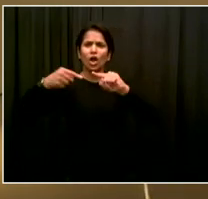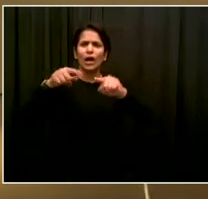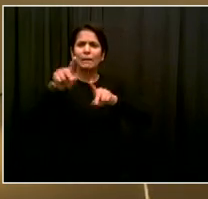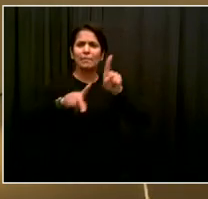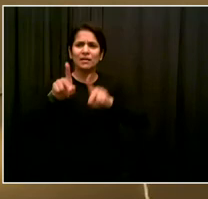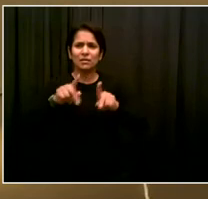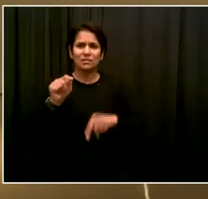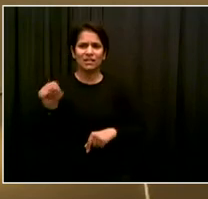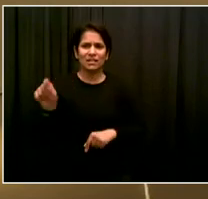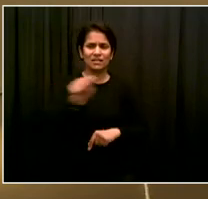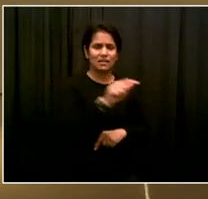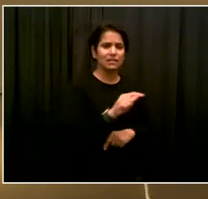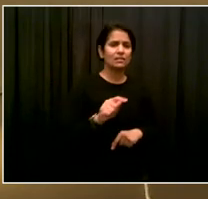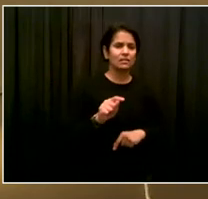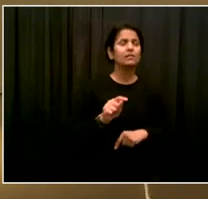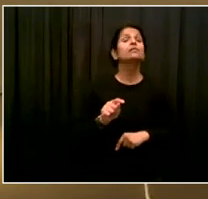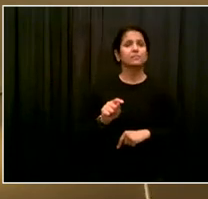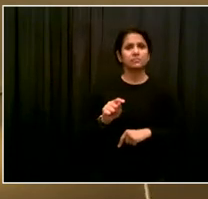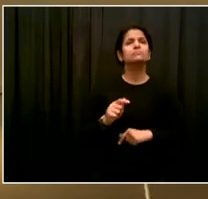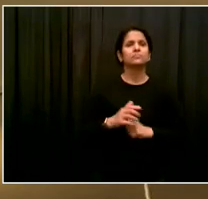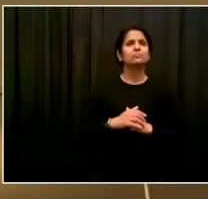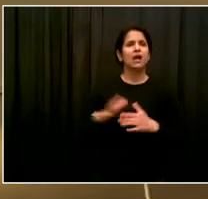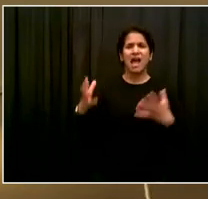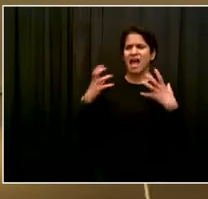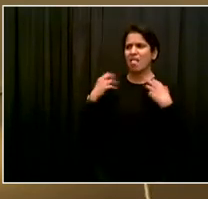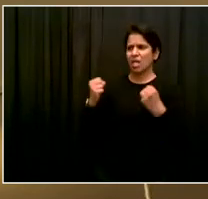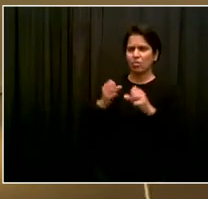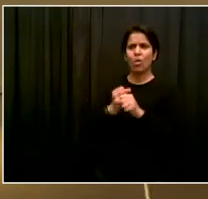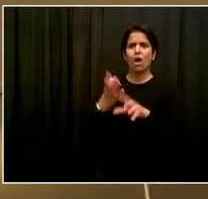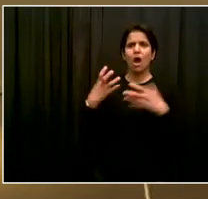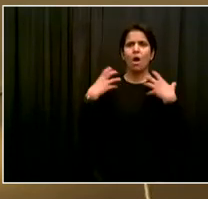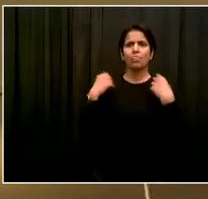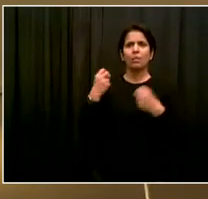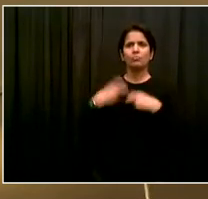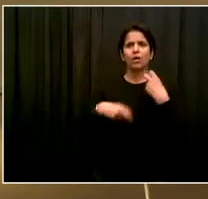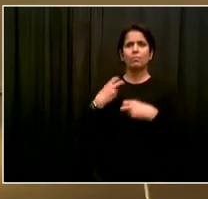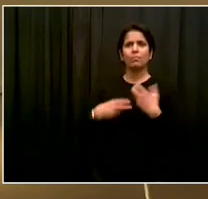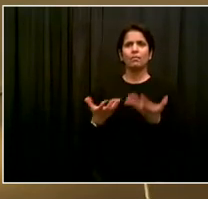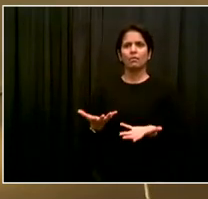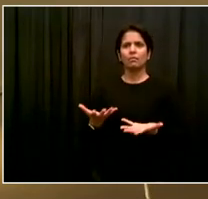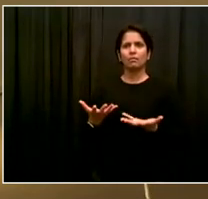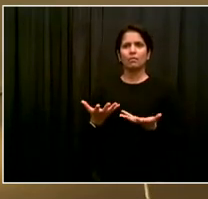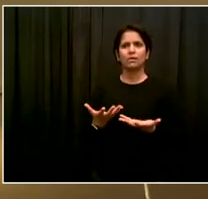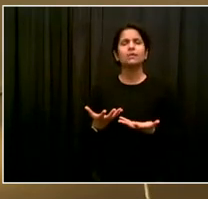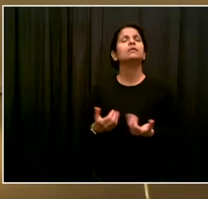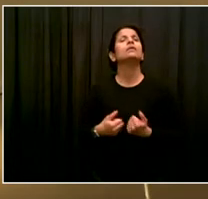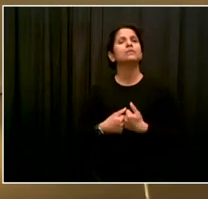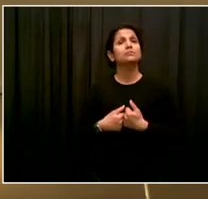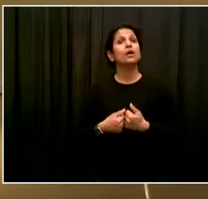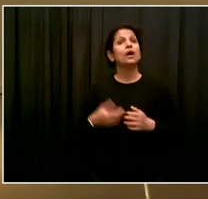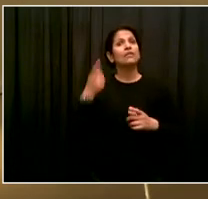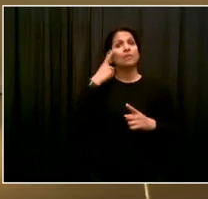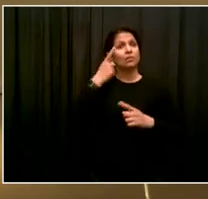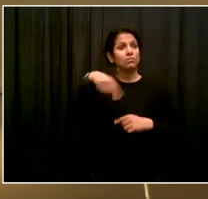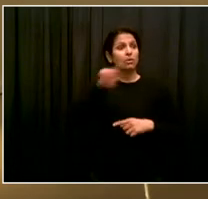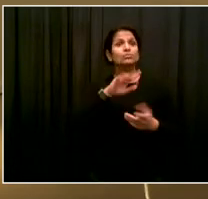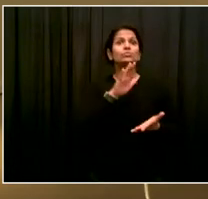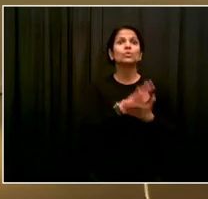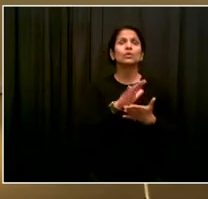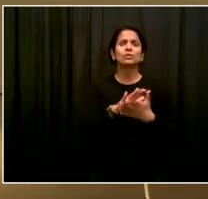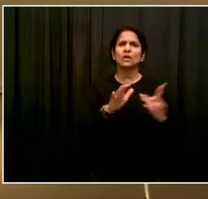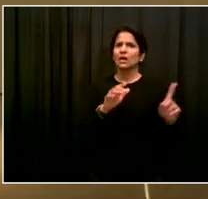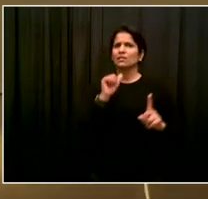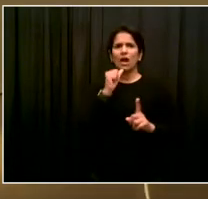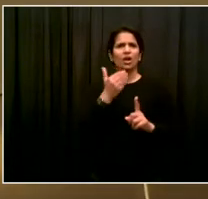and homeless students. In fact, parents concerned about their children's health, the ones who first brought